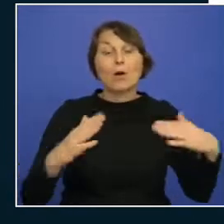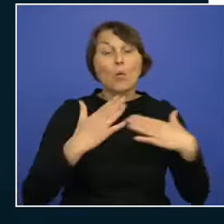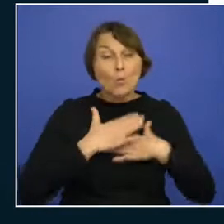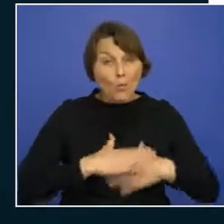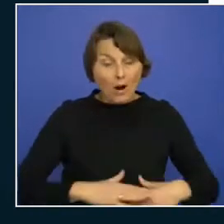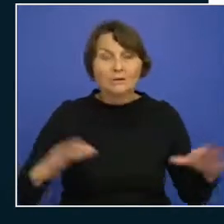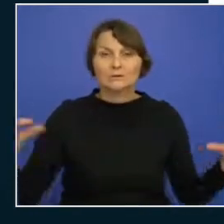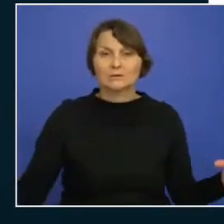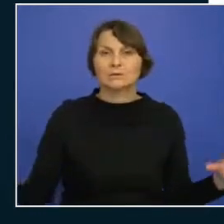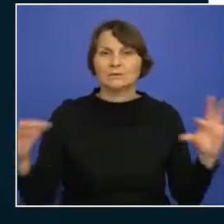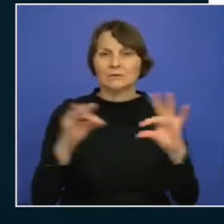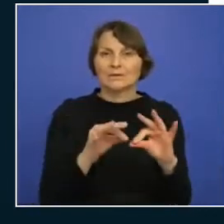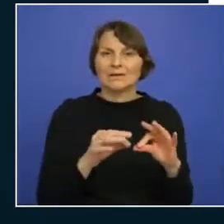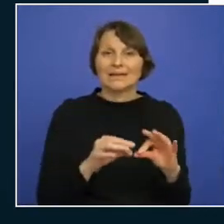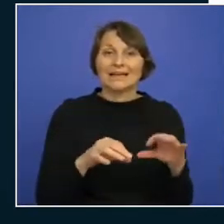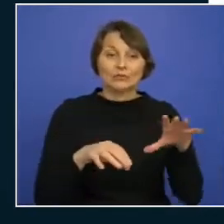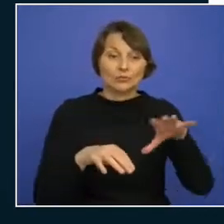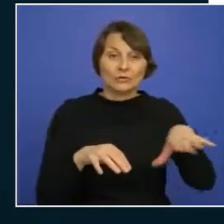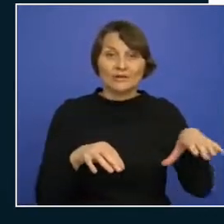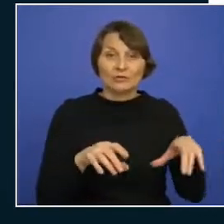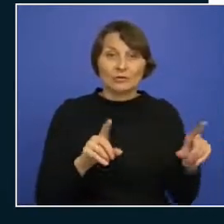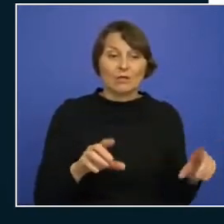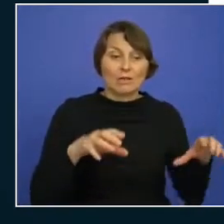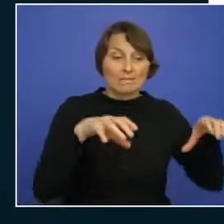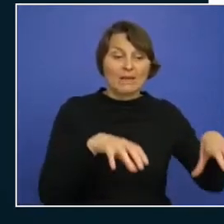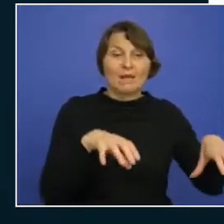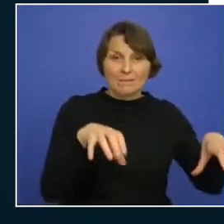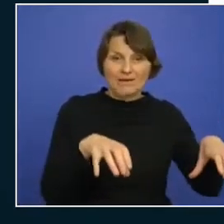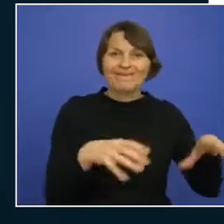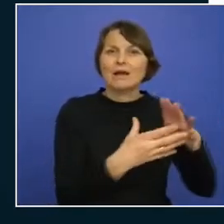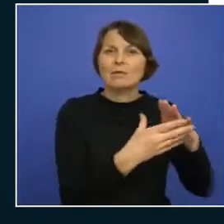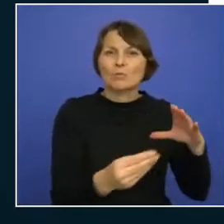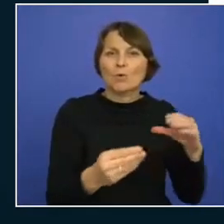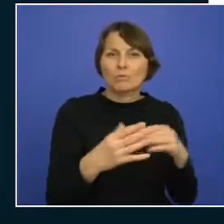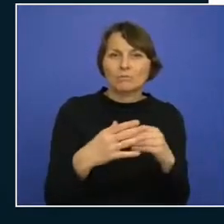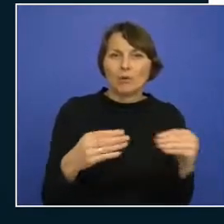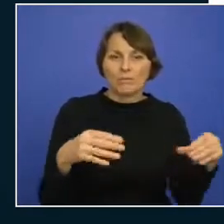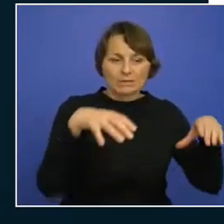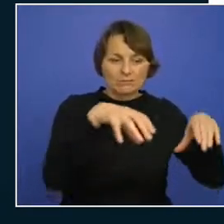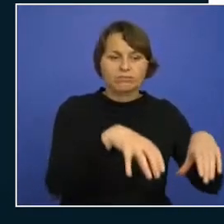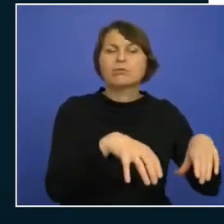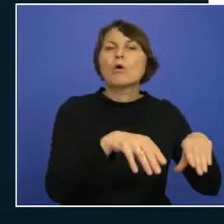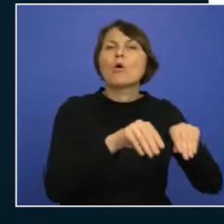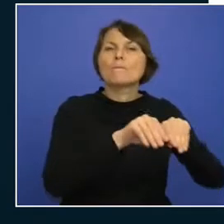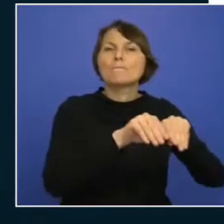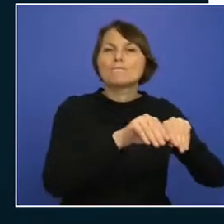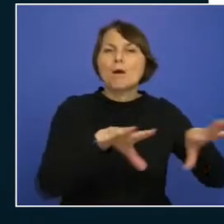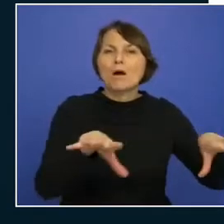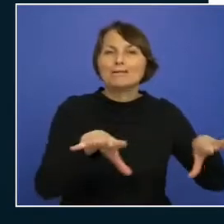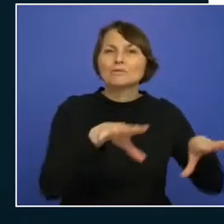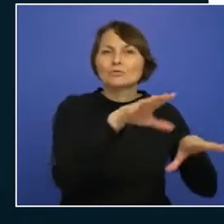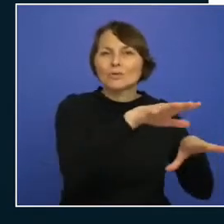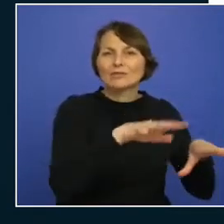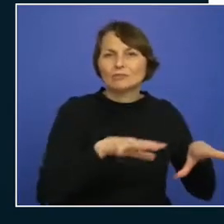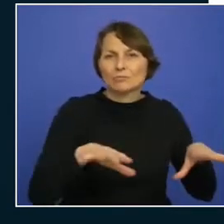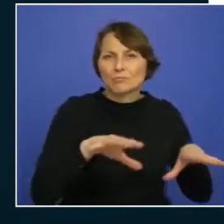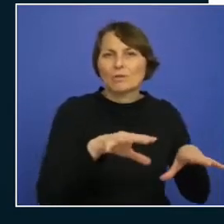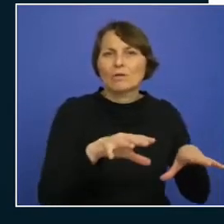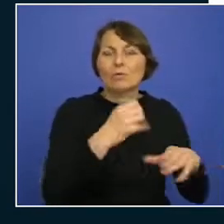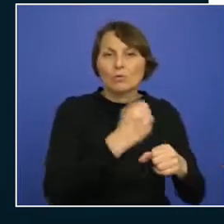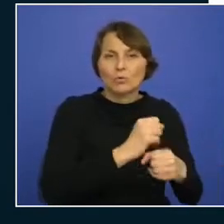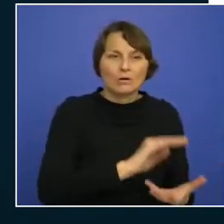when you're replicating data or building and deploying multi-regional workloads that require